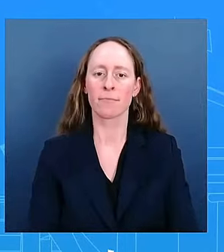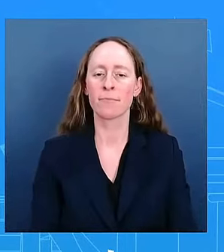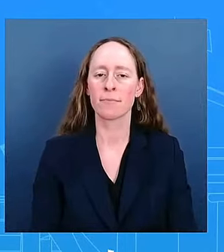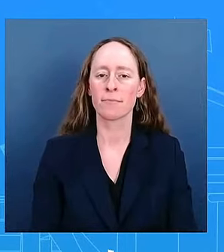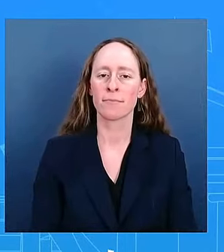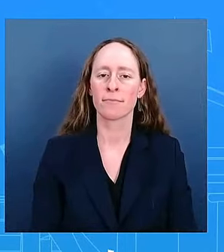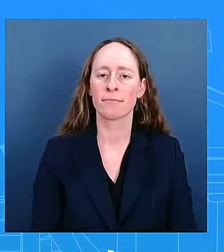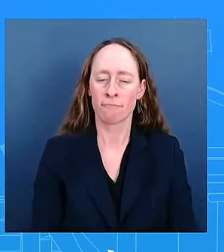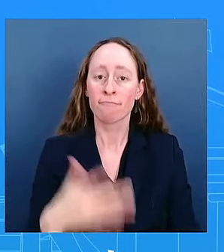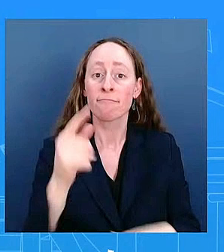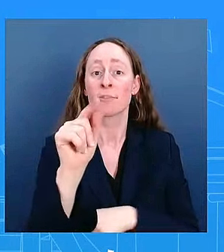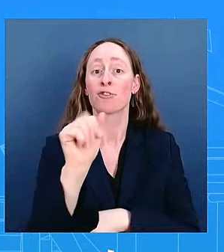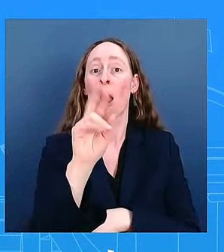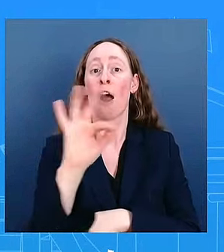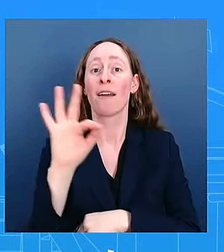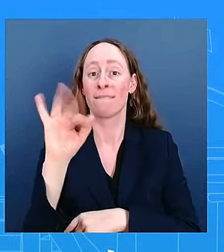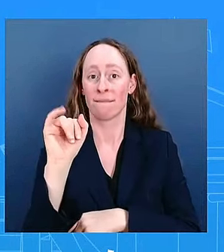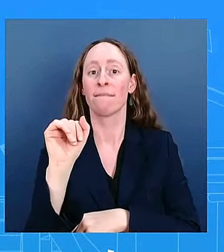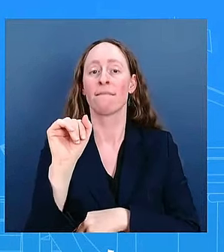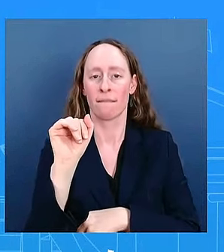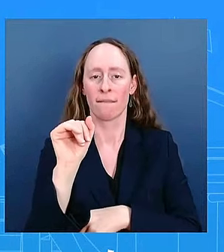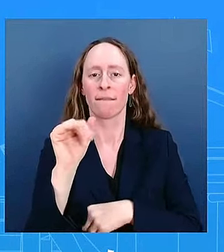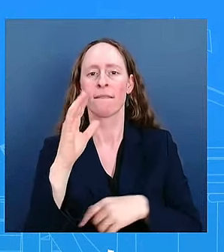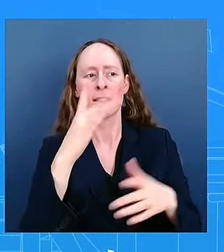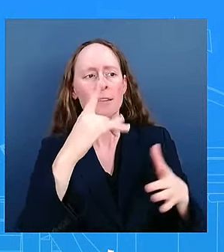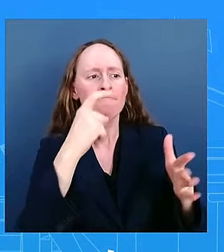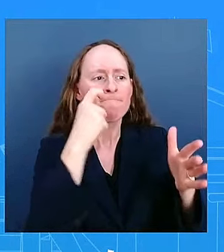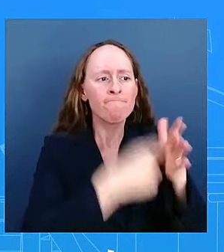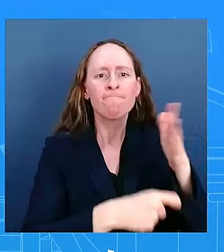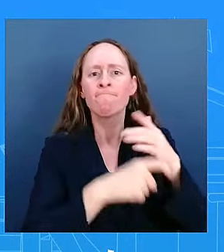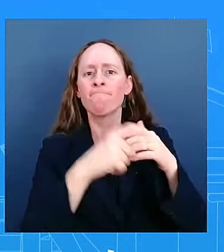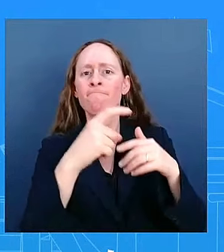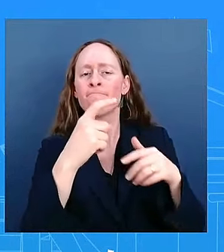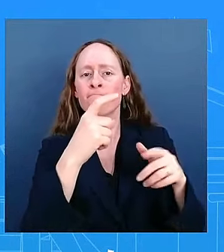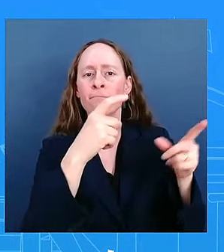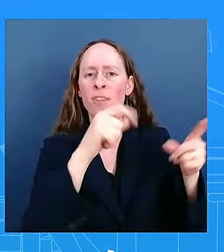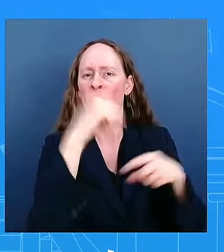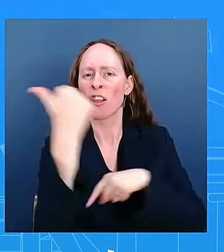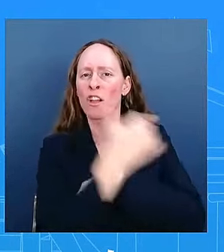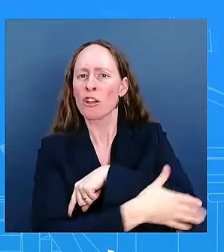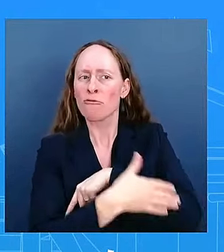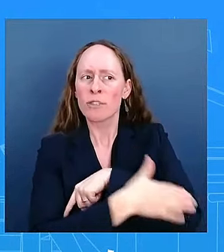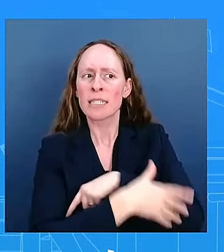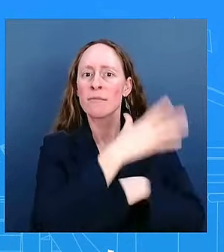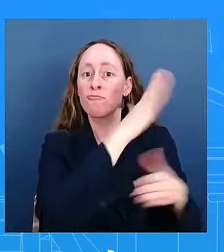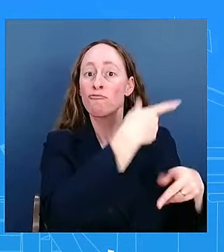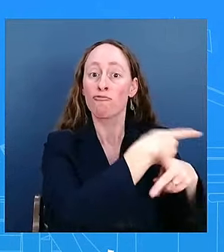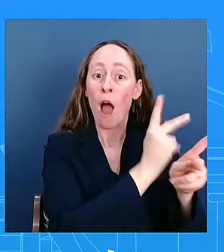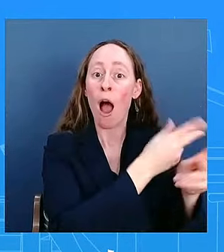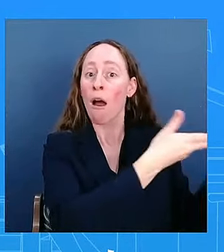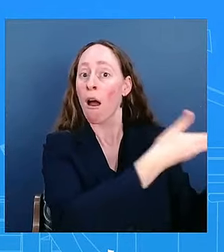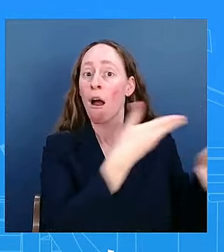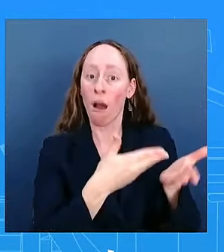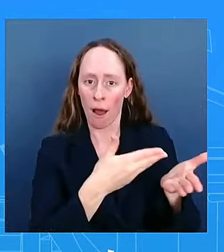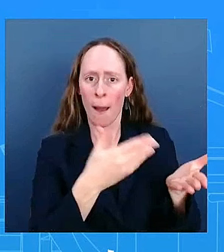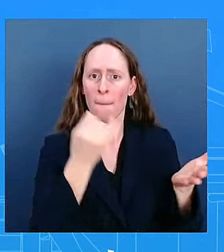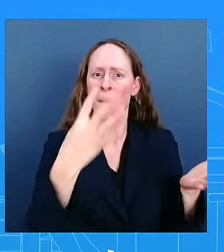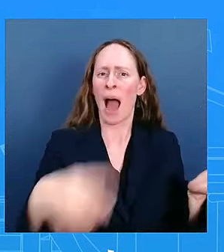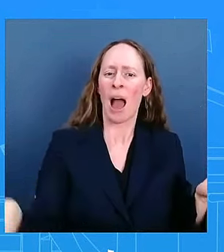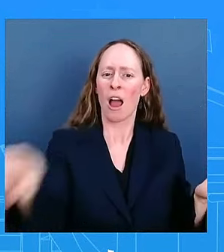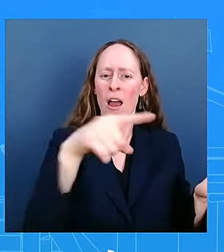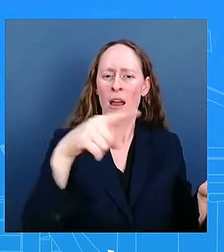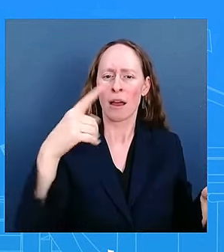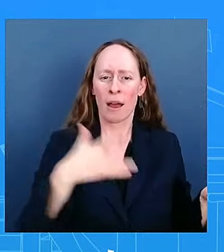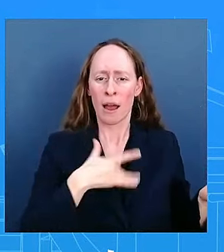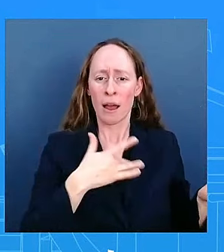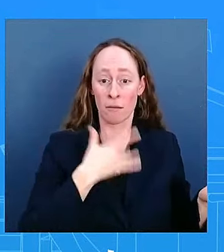of the impact of not just the tariffs but an agenda that has sweeping tariffs 60 percent on china 10 or 20 percent